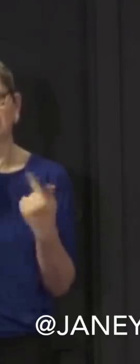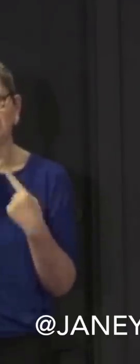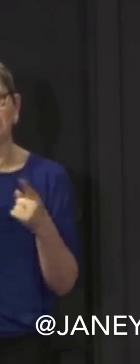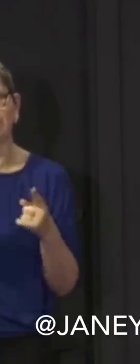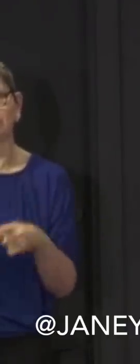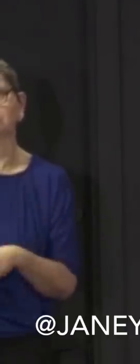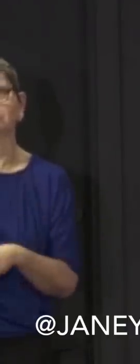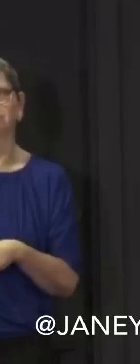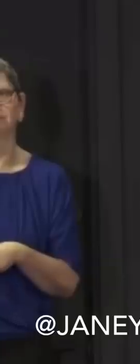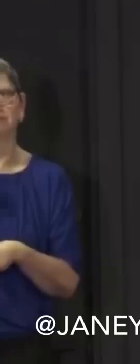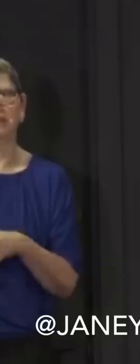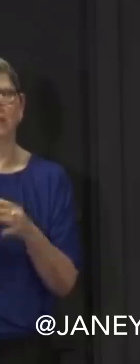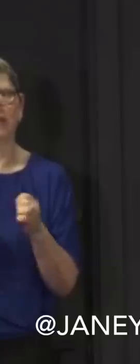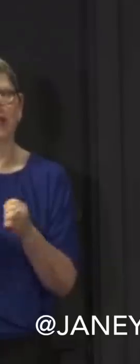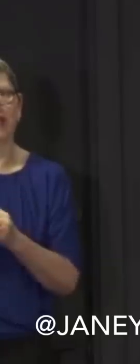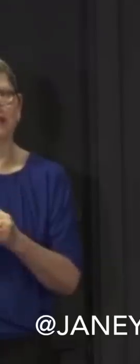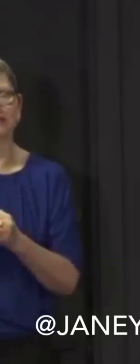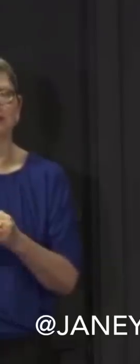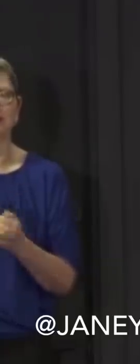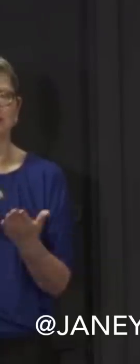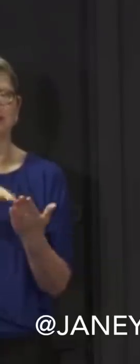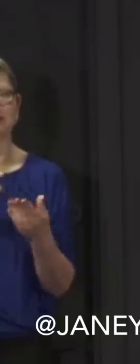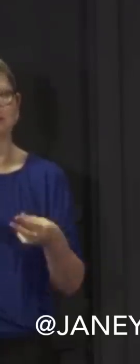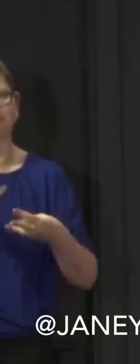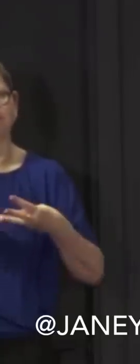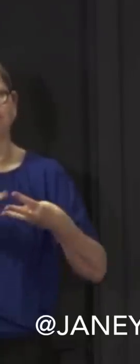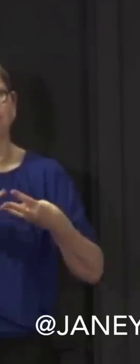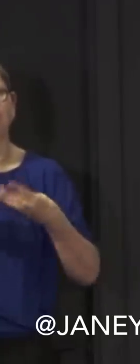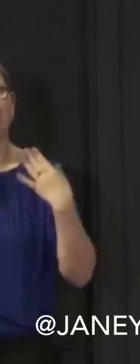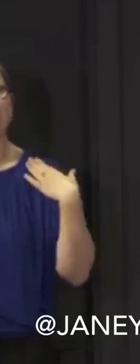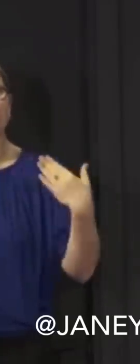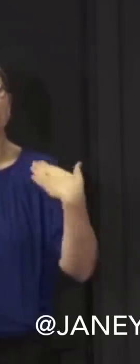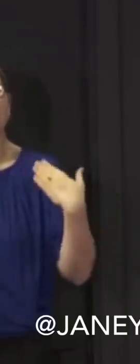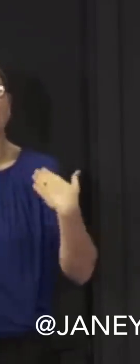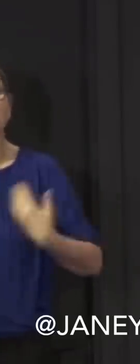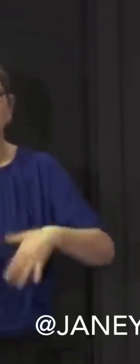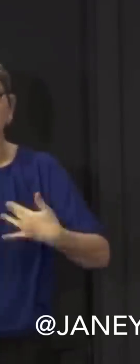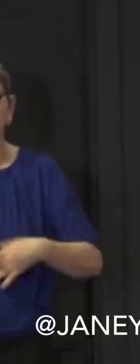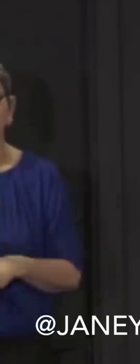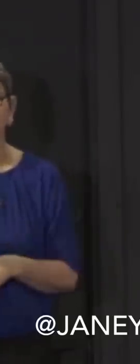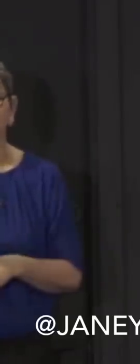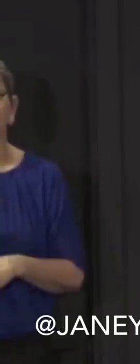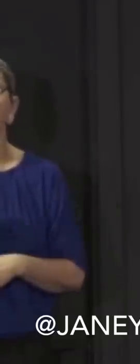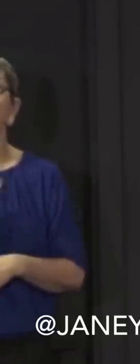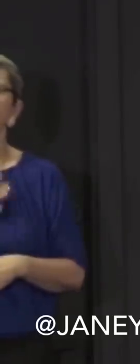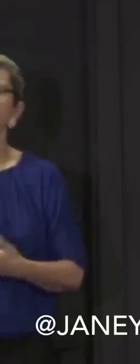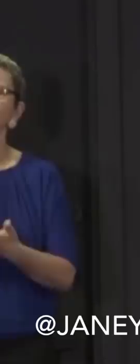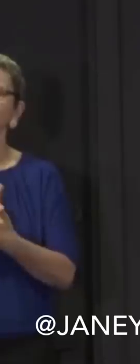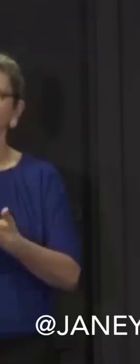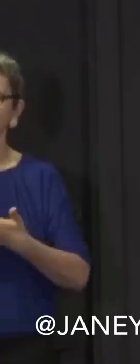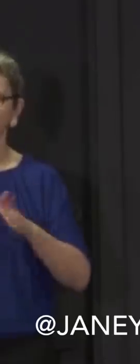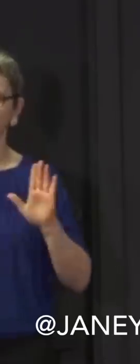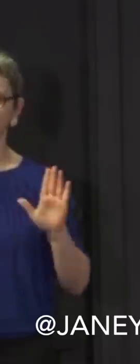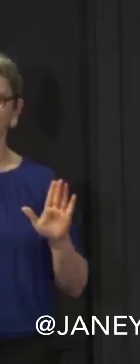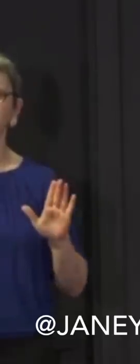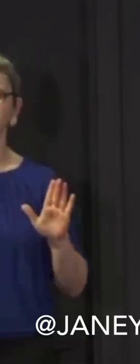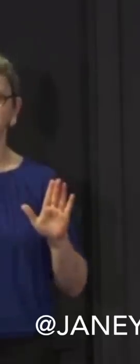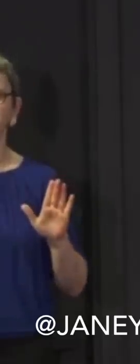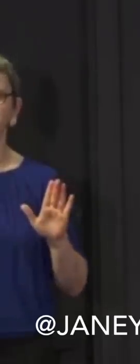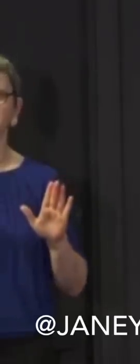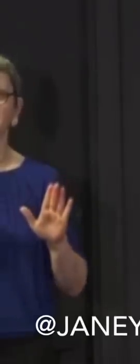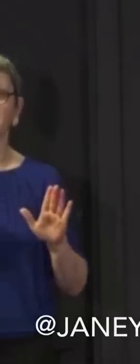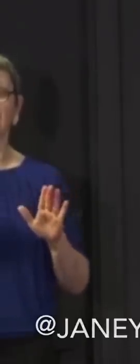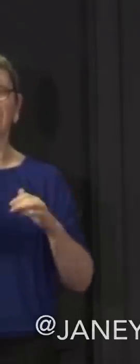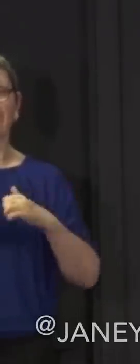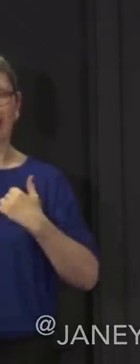fucks to him, I couldnae do the running. I do a hoopla. I spin the hoop round my waist. Honest to God, these hips don't lie. Peter has to move all the